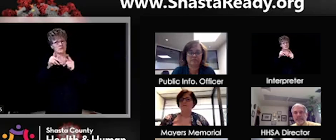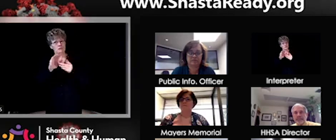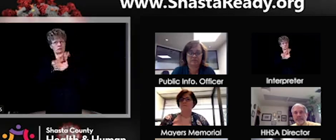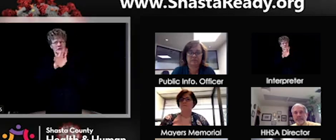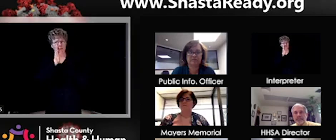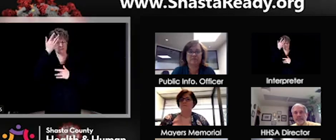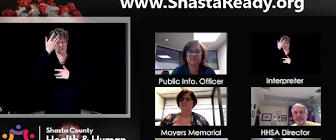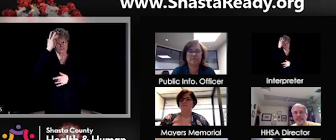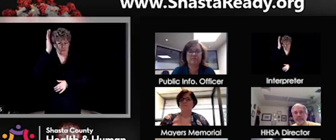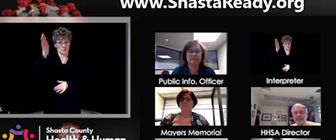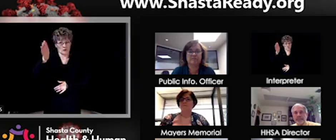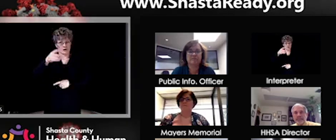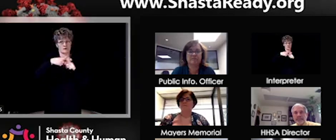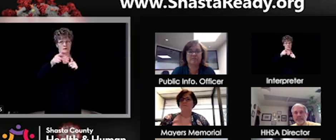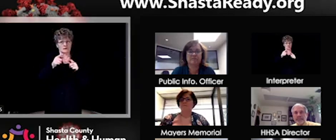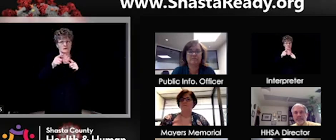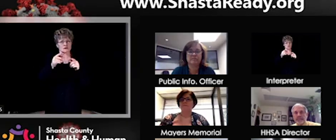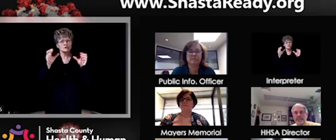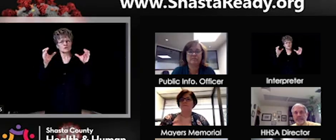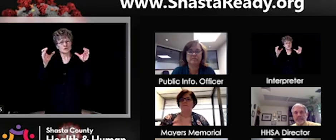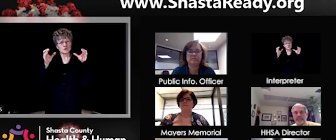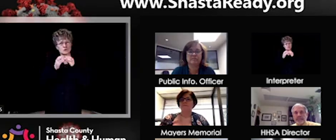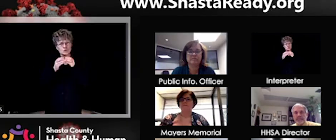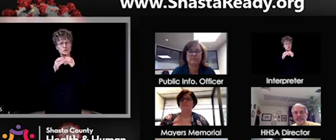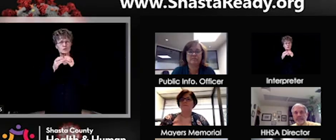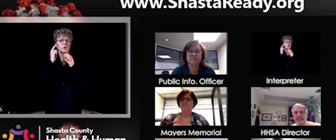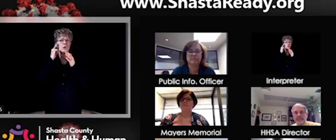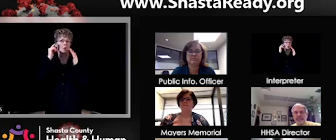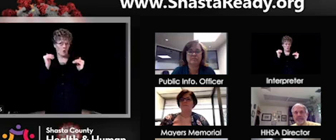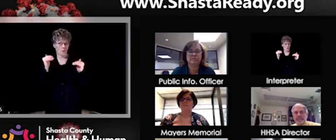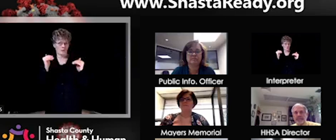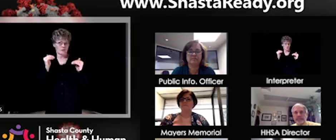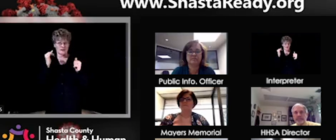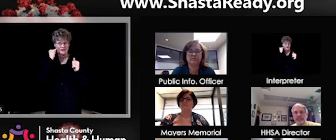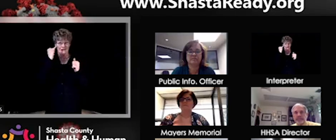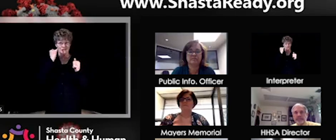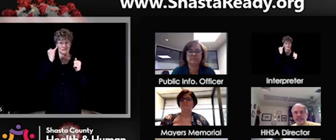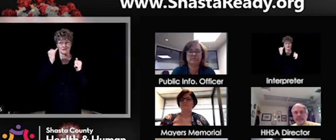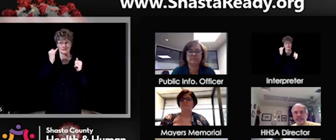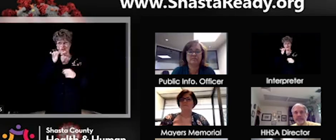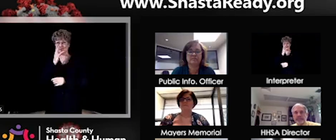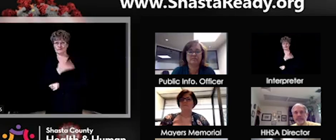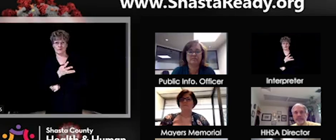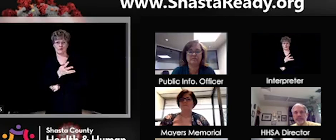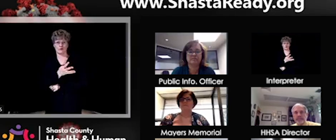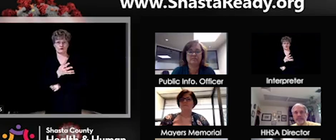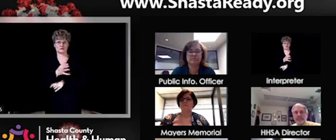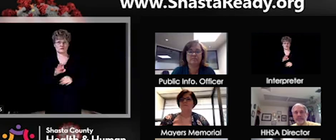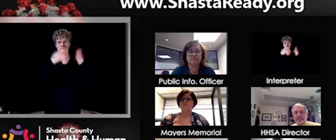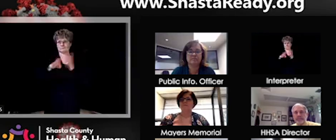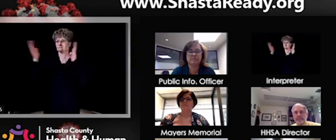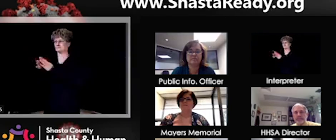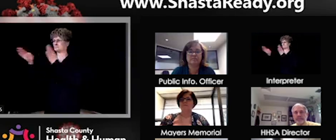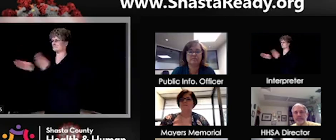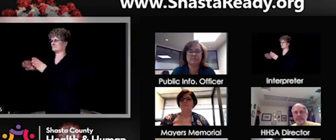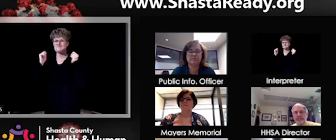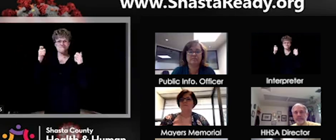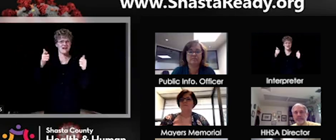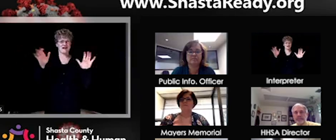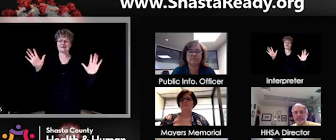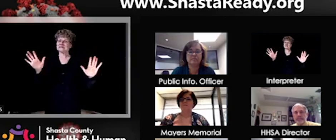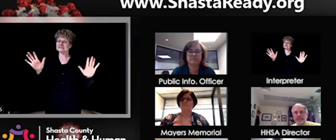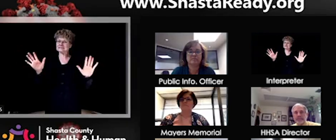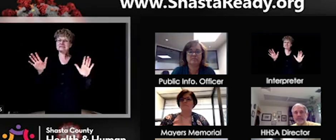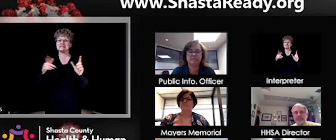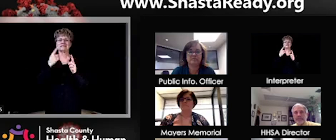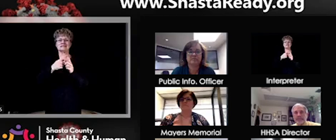everybody to, um, let's do this right and, um, go slow through stage two and, uh, we'll see